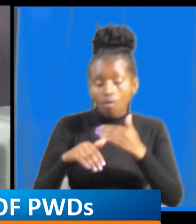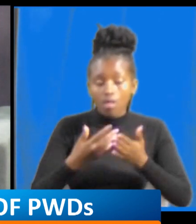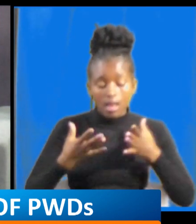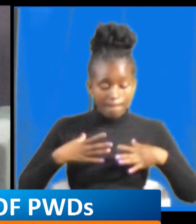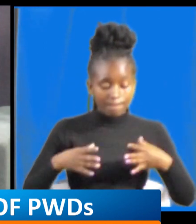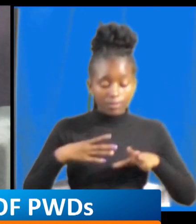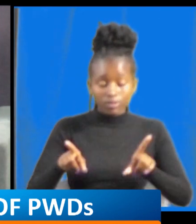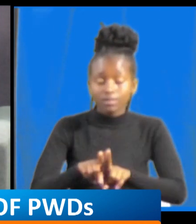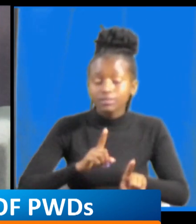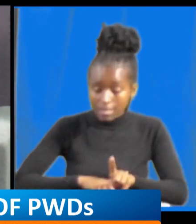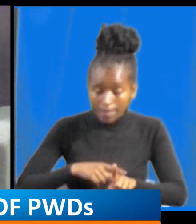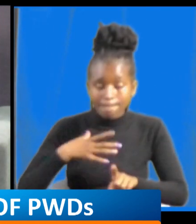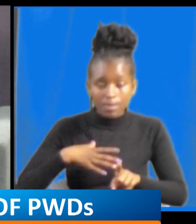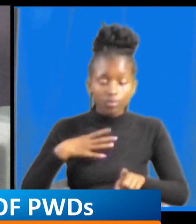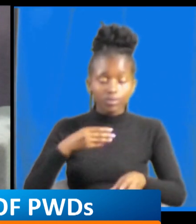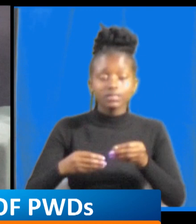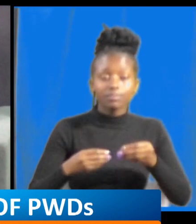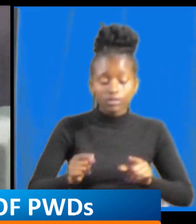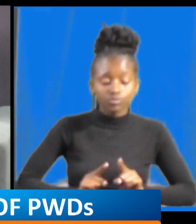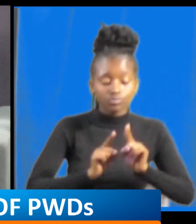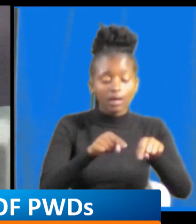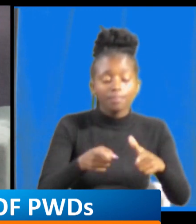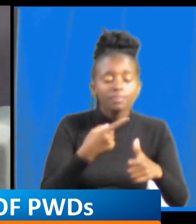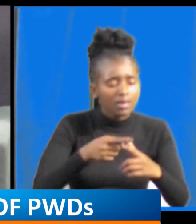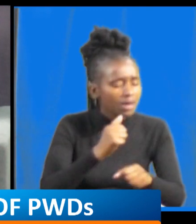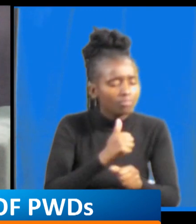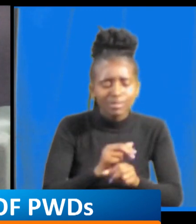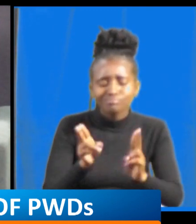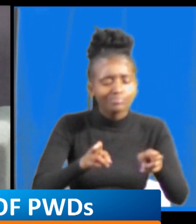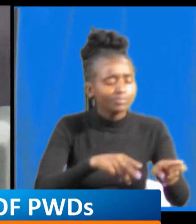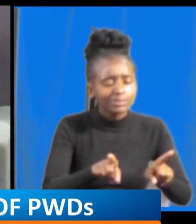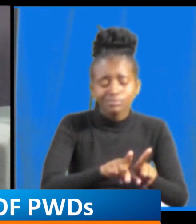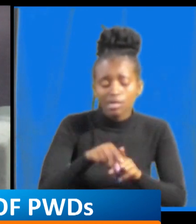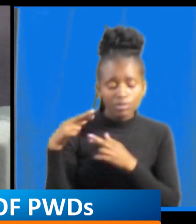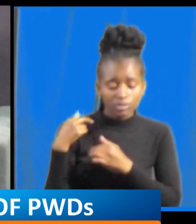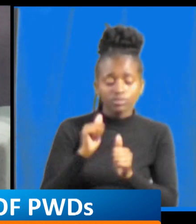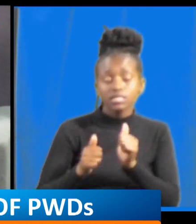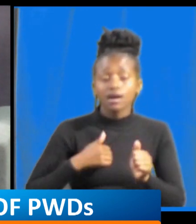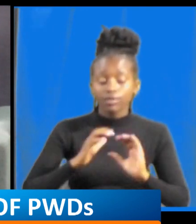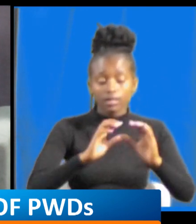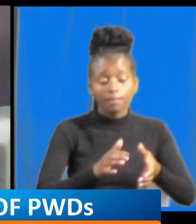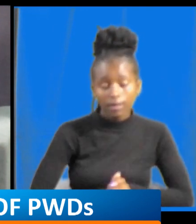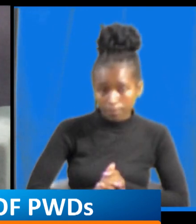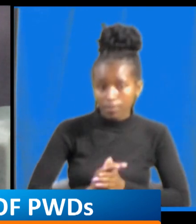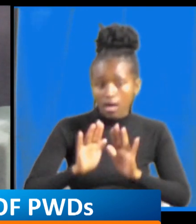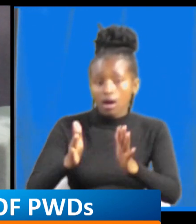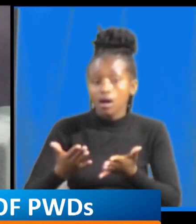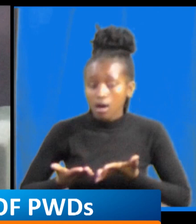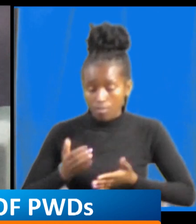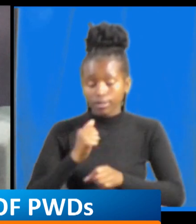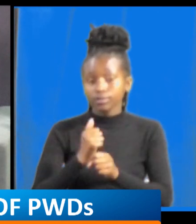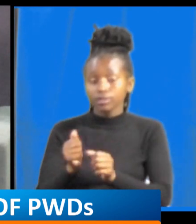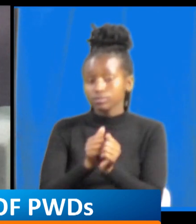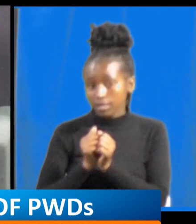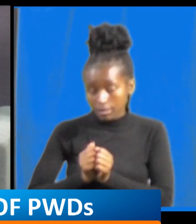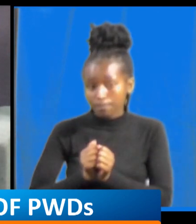be able to work and perform his or her functions and roles in the company how how they should be handled the